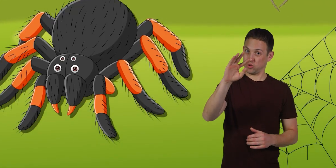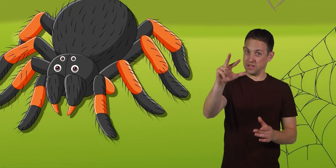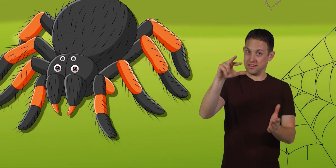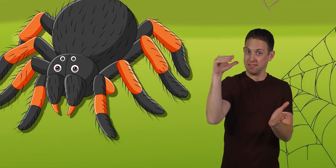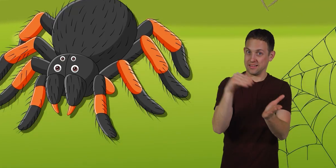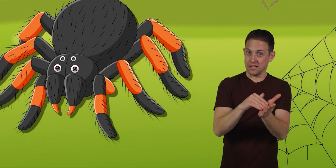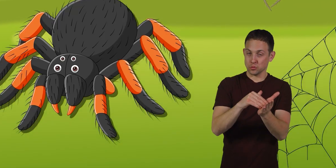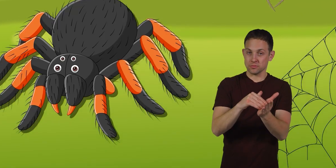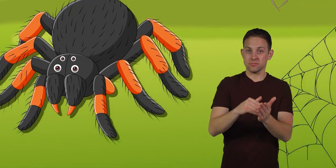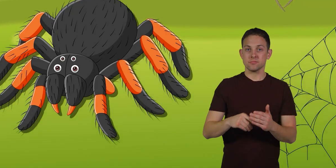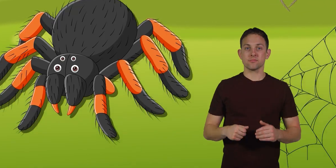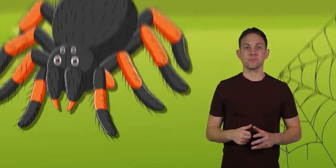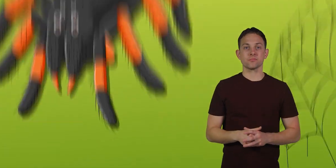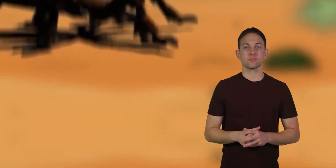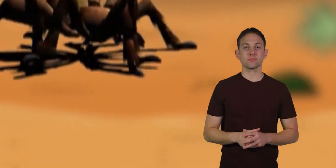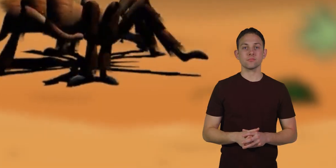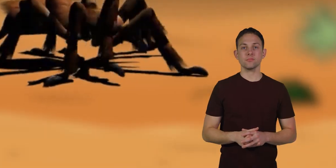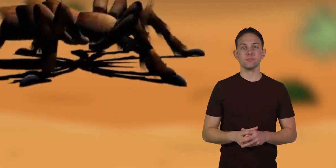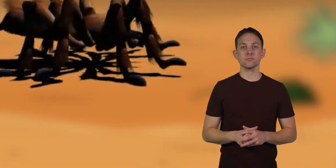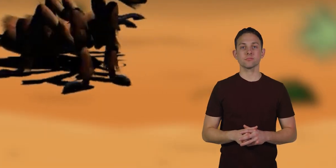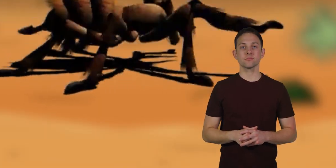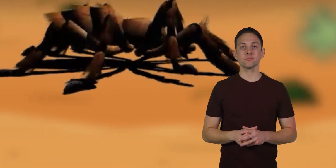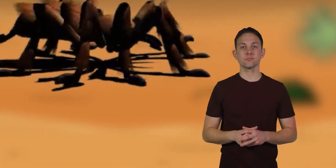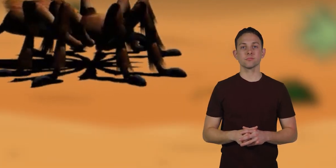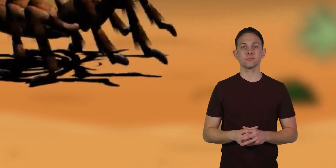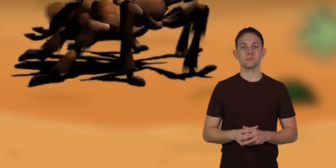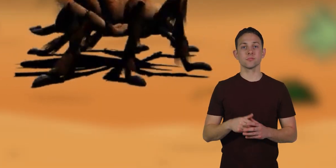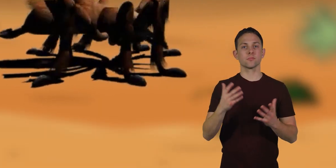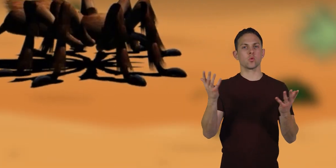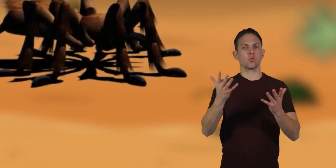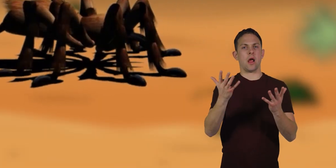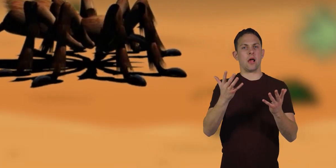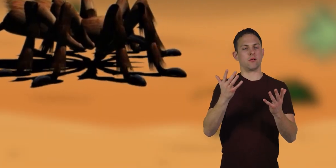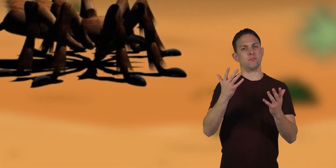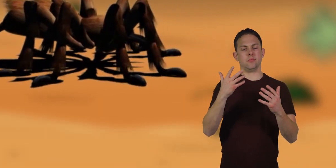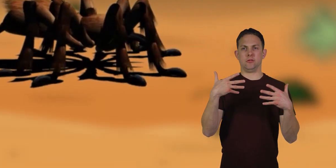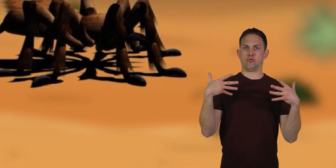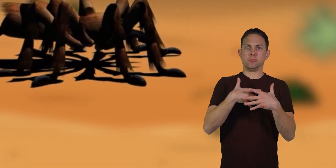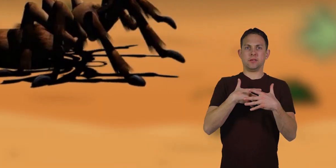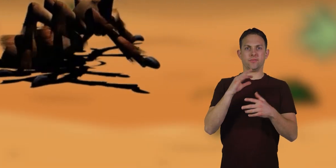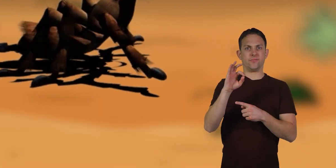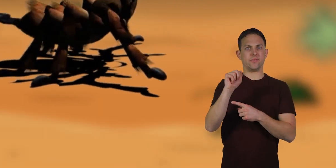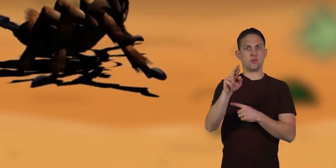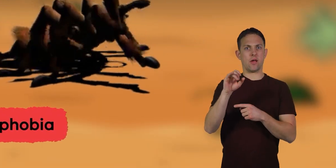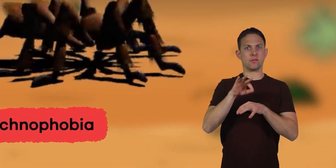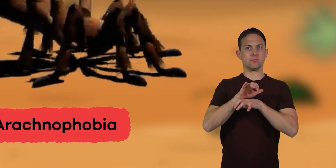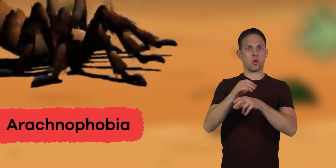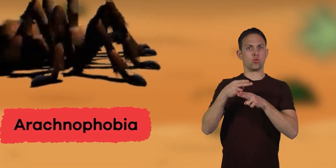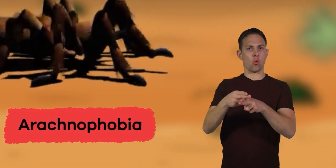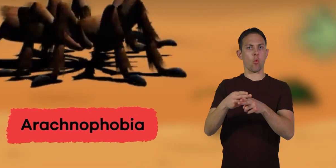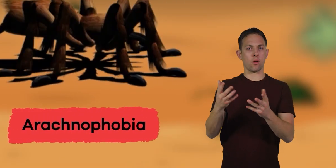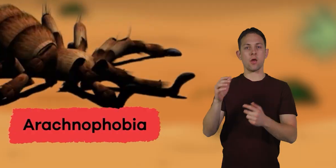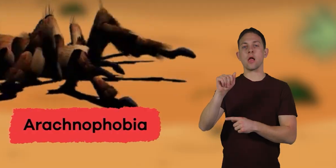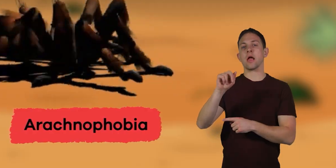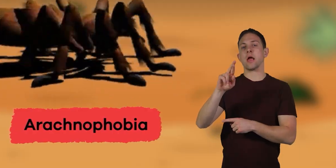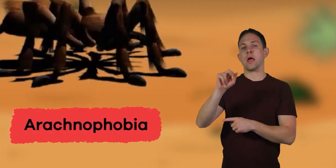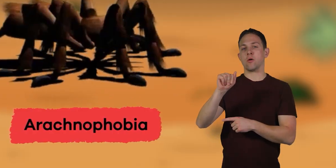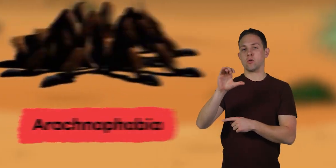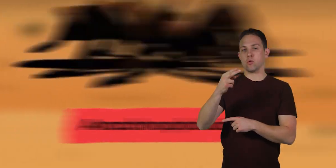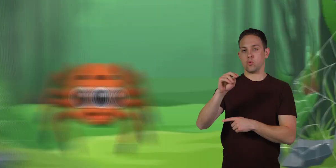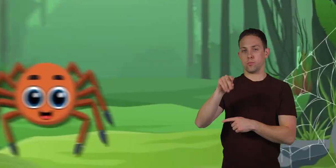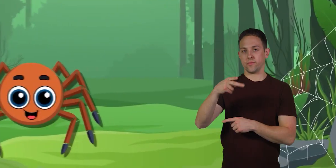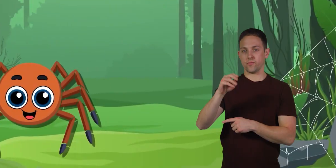43,000. What is an extreme fear of spiders called? Arachnophobia.